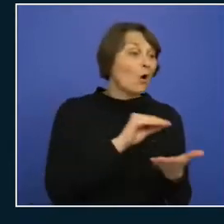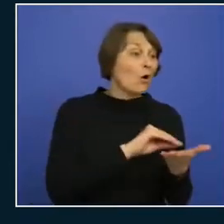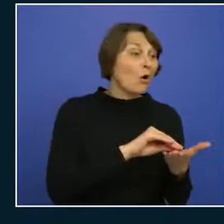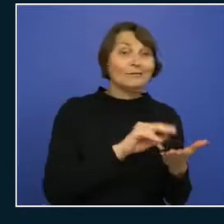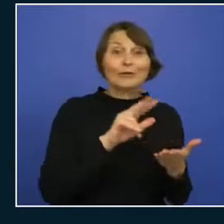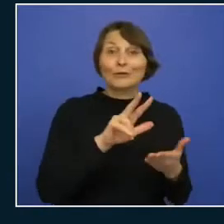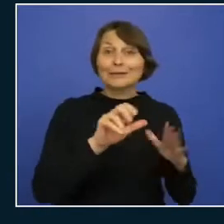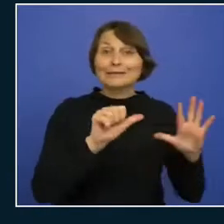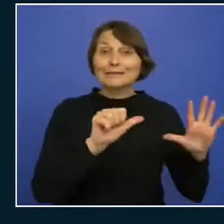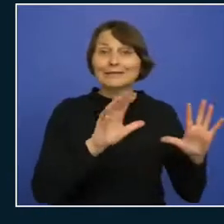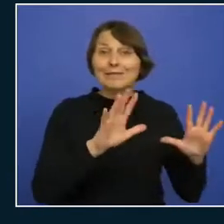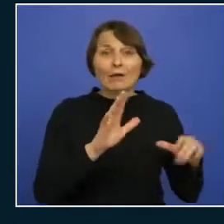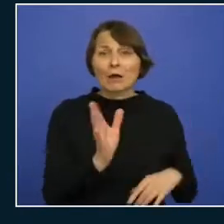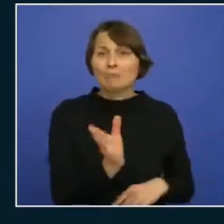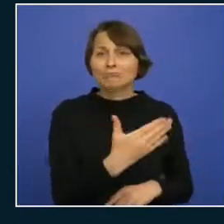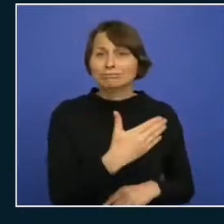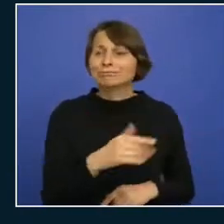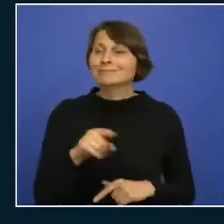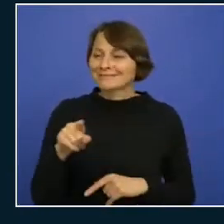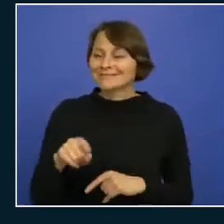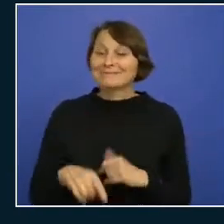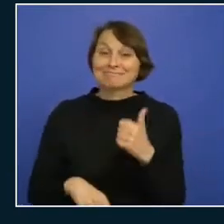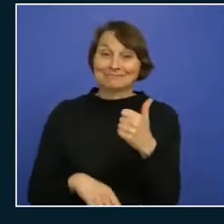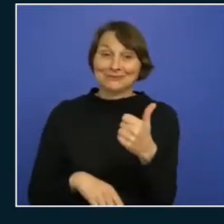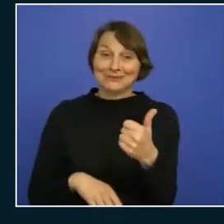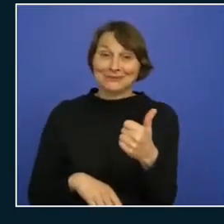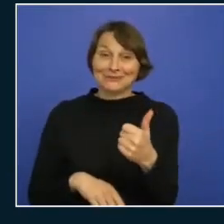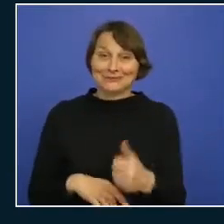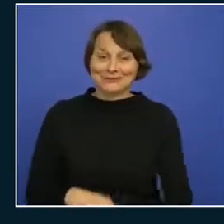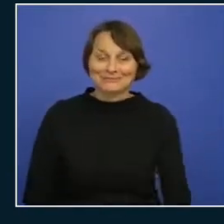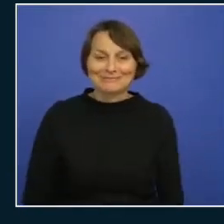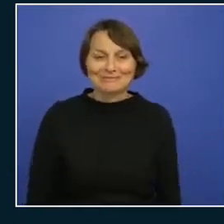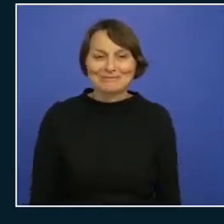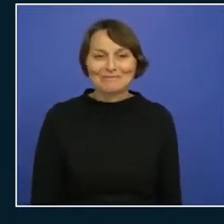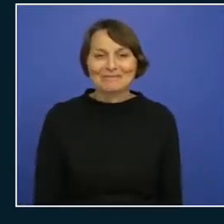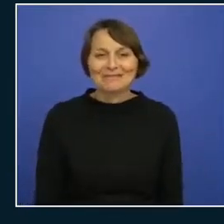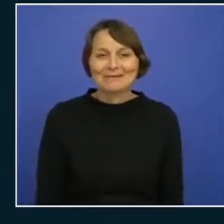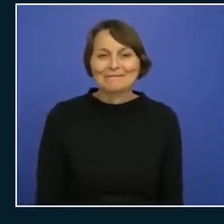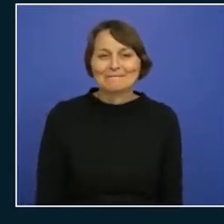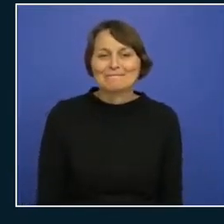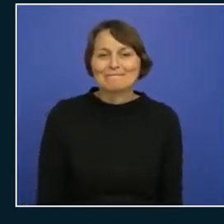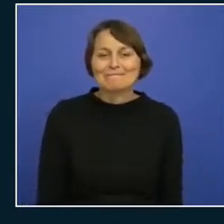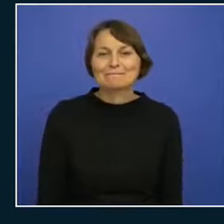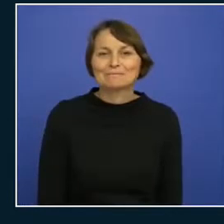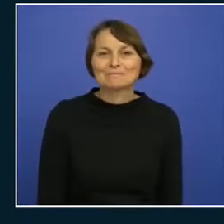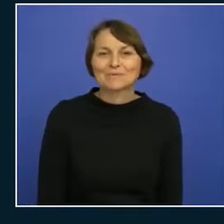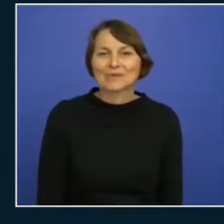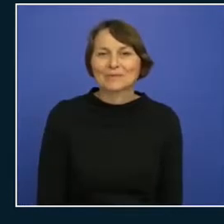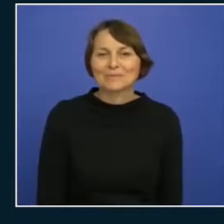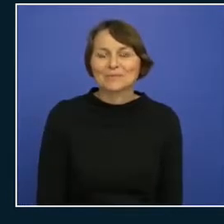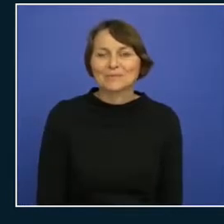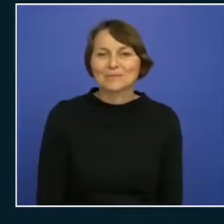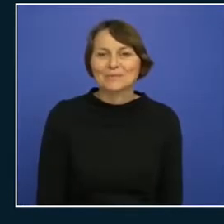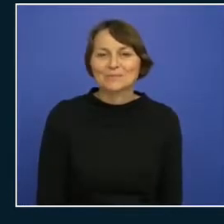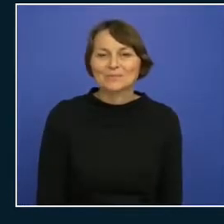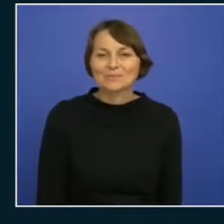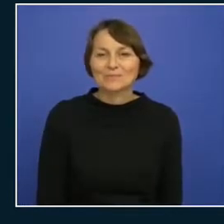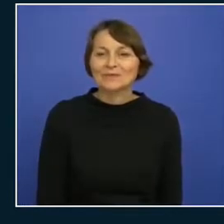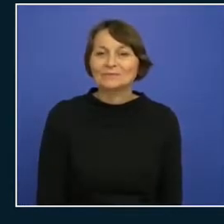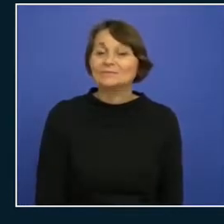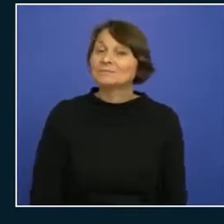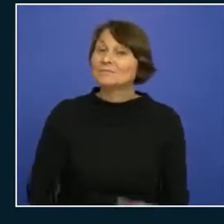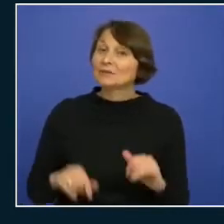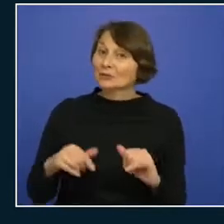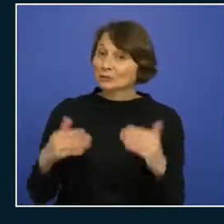that's also good news for you right yeah so yeah you're tonight you're going to do a session